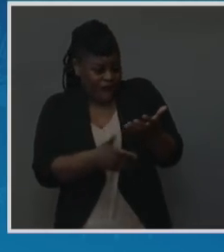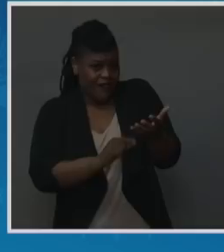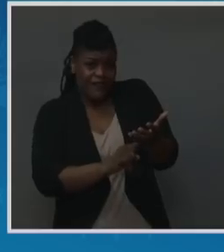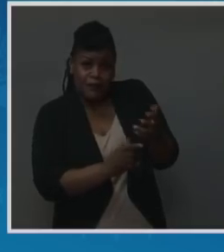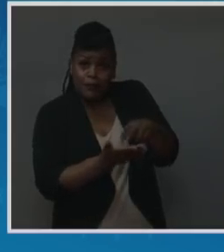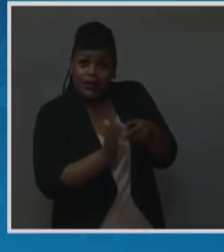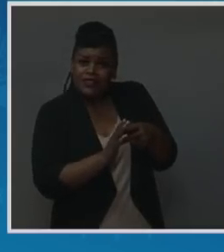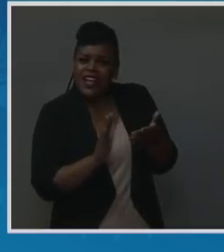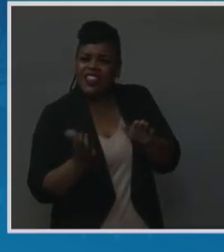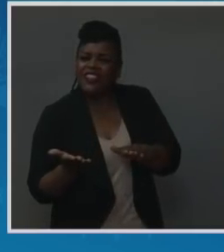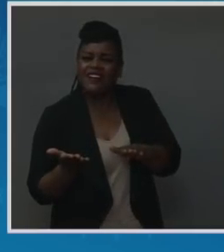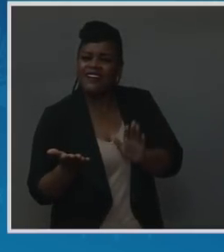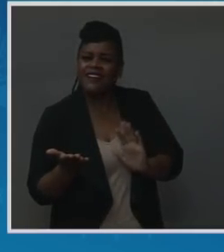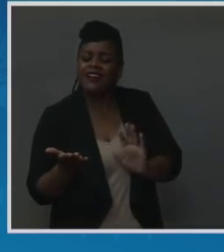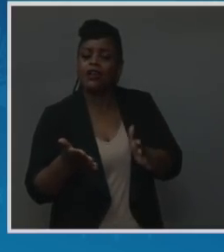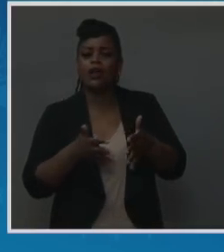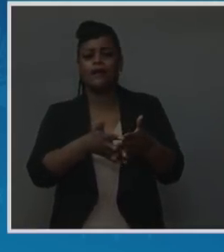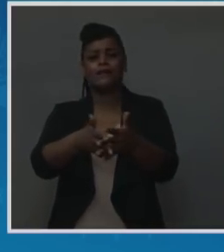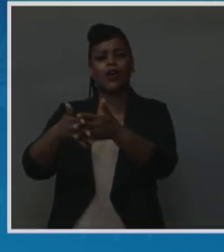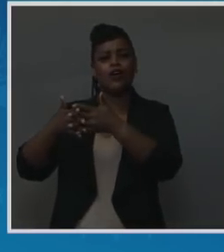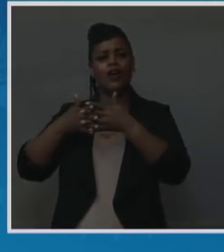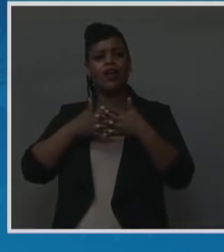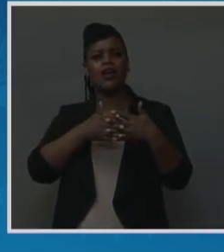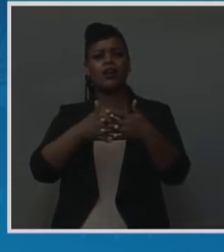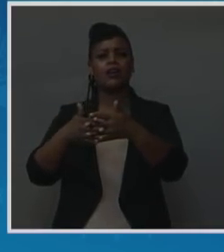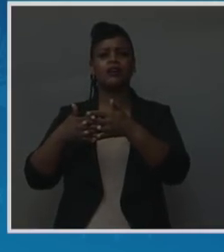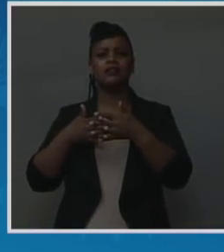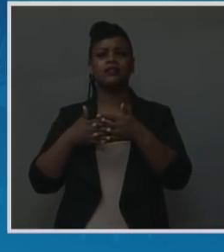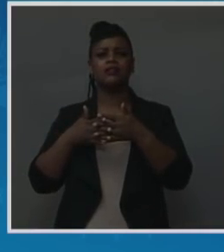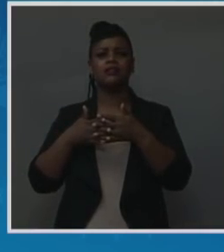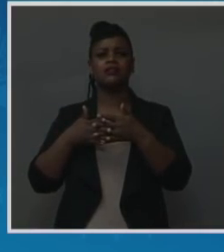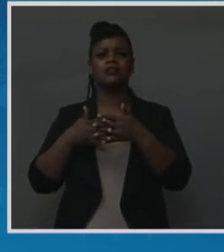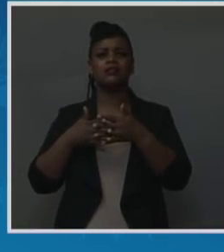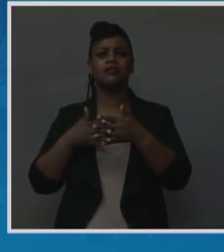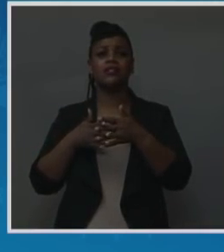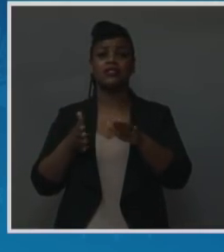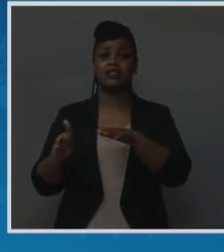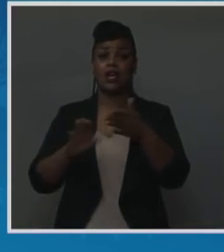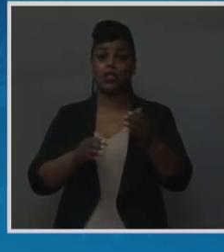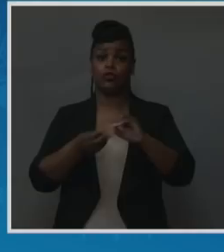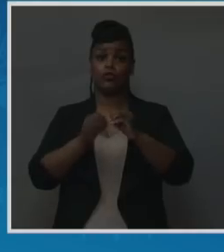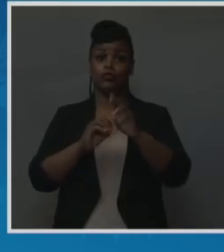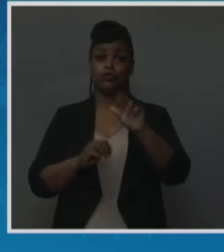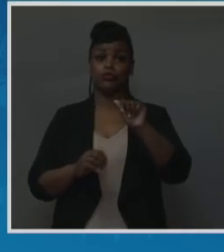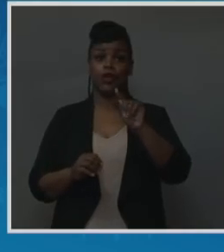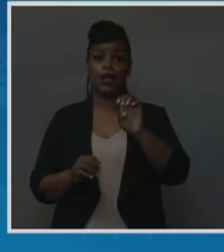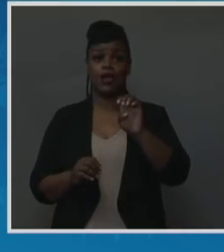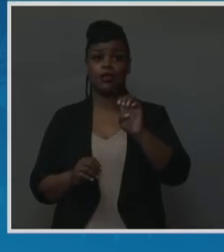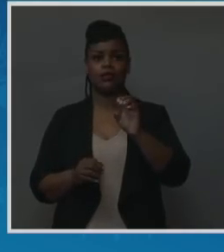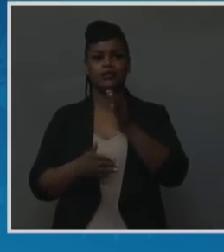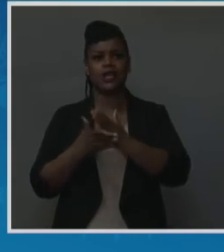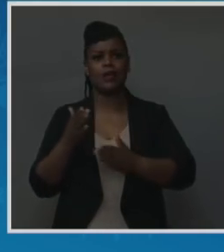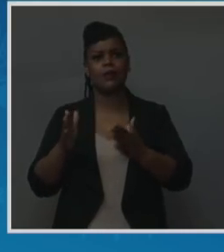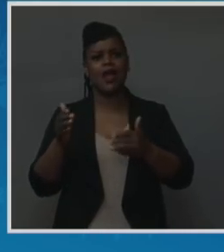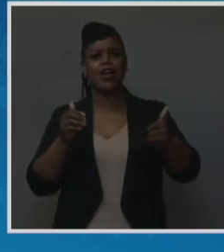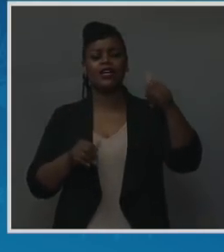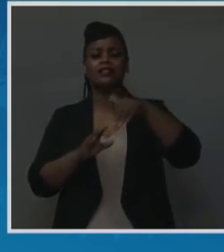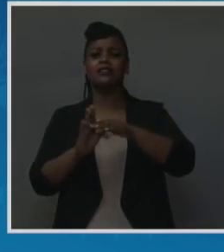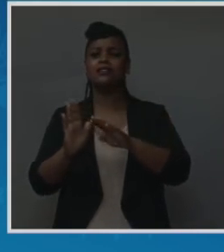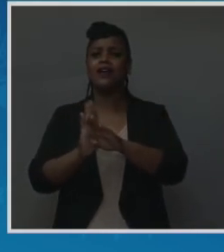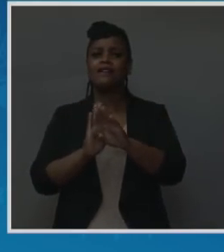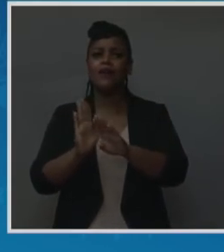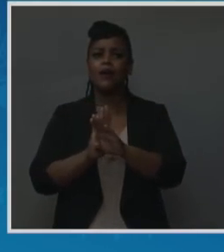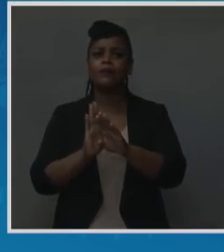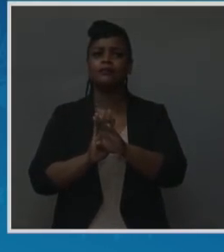But America's maternal mortality rates are among the highest in the developed world, and for black women, they are